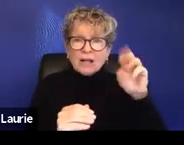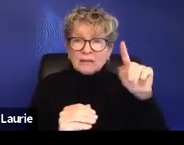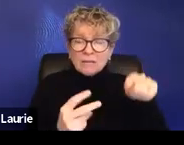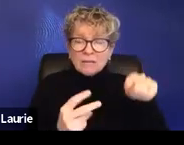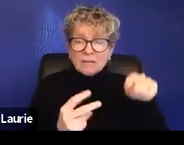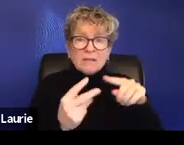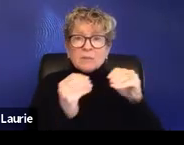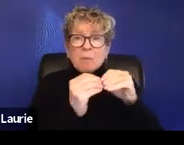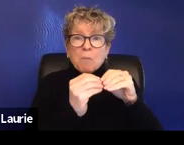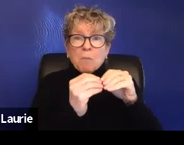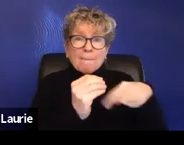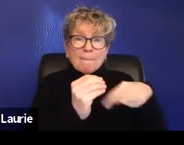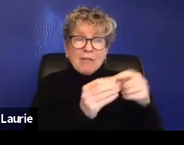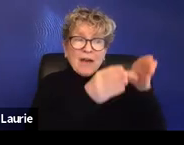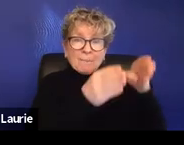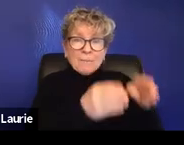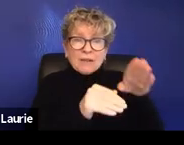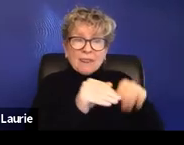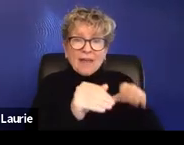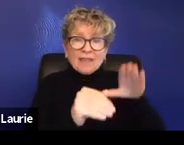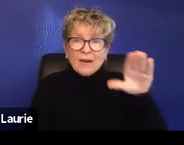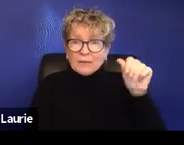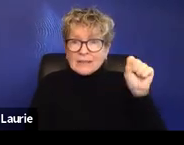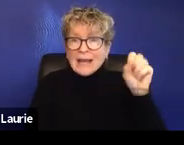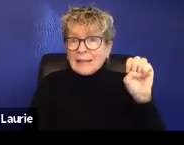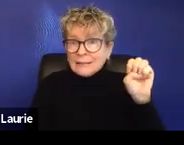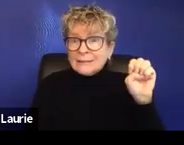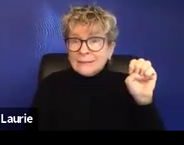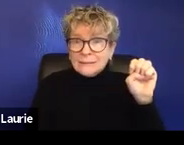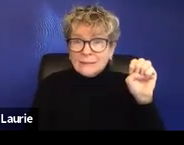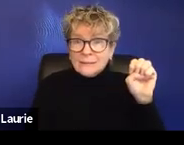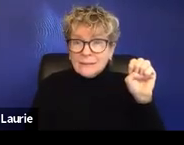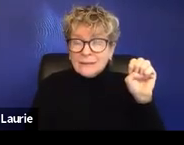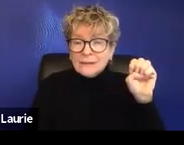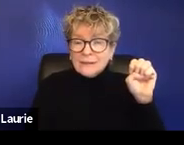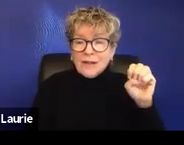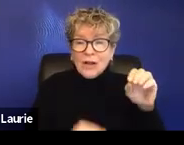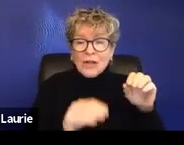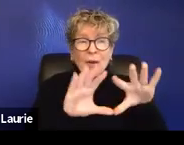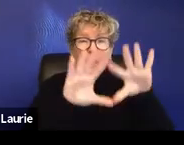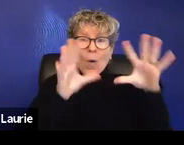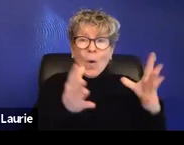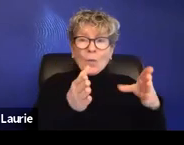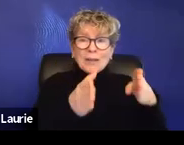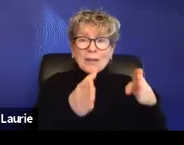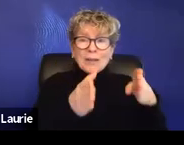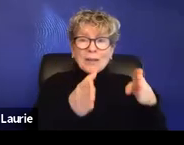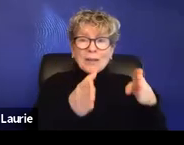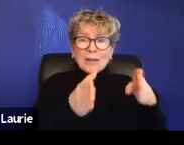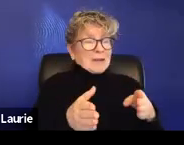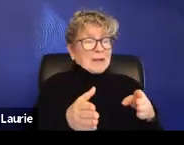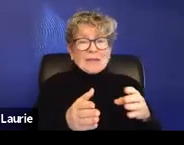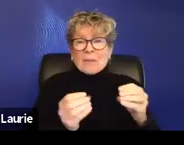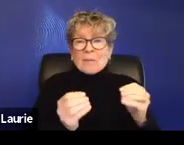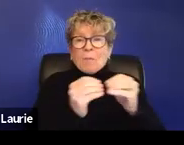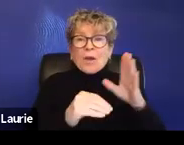Um, and so, yeah, simply people are, whole people. They're more than just the one thing that's happening in their life.